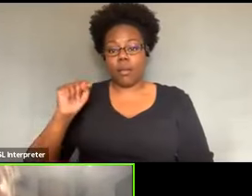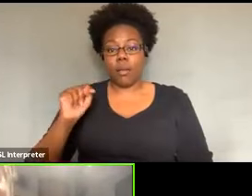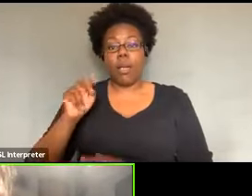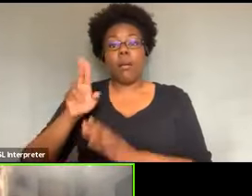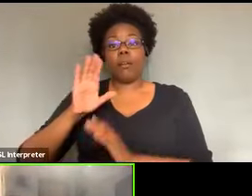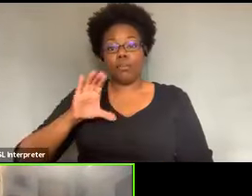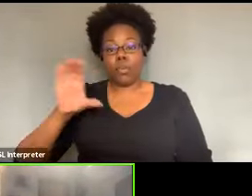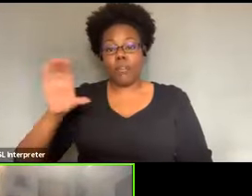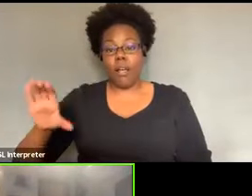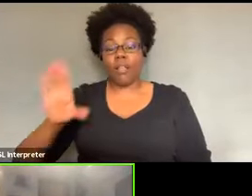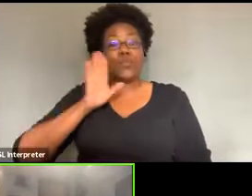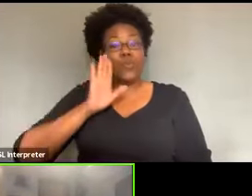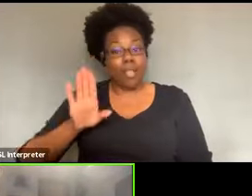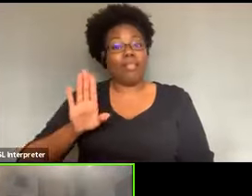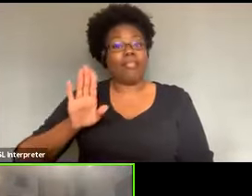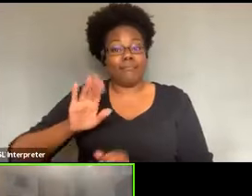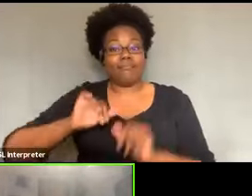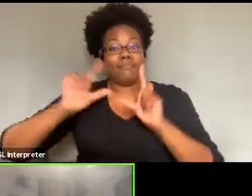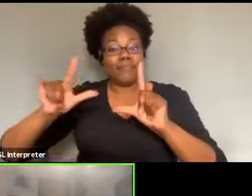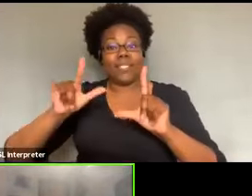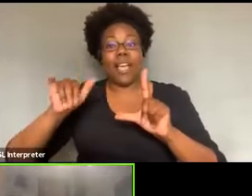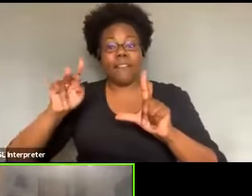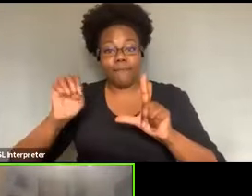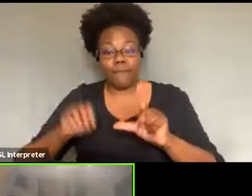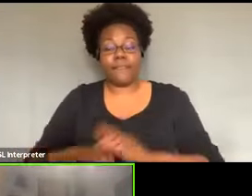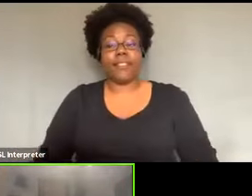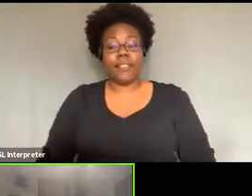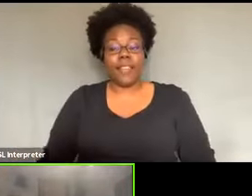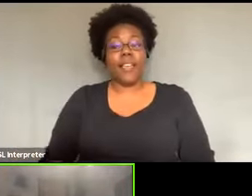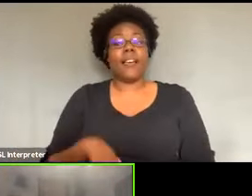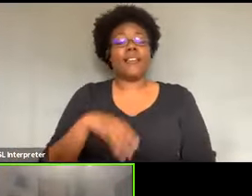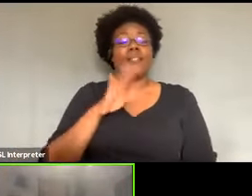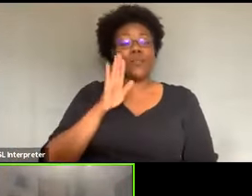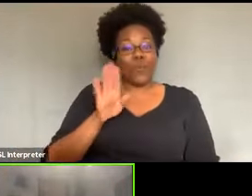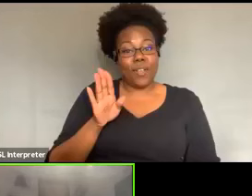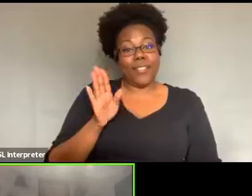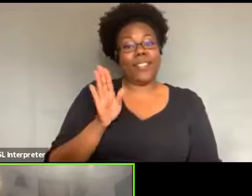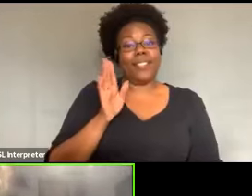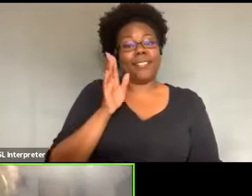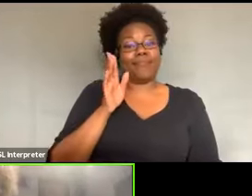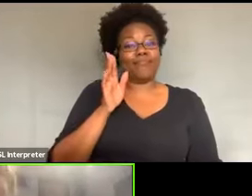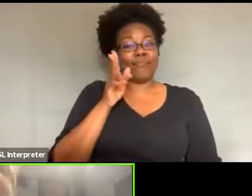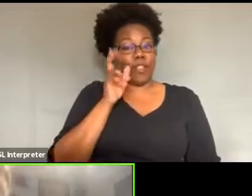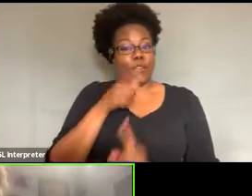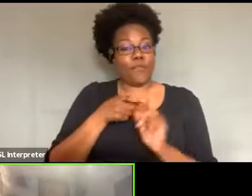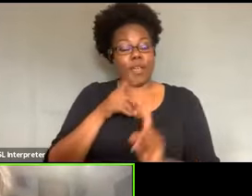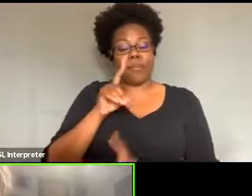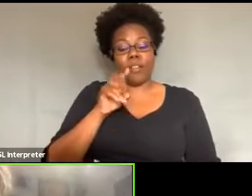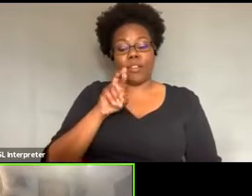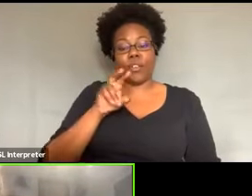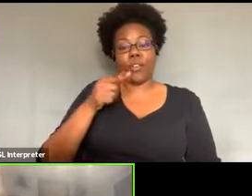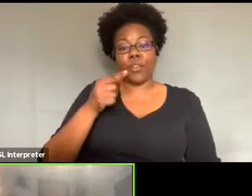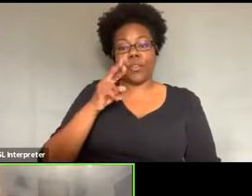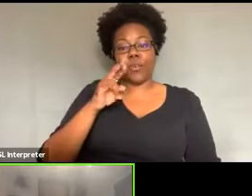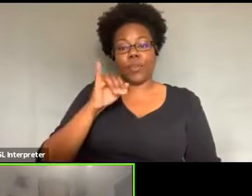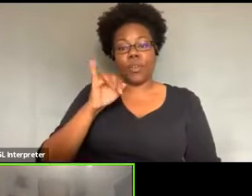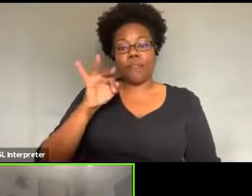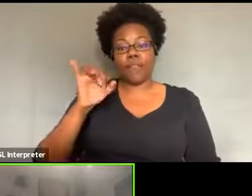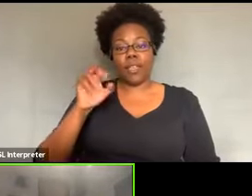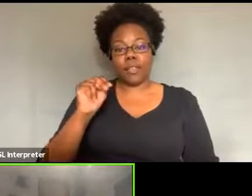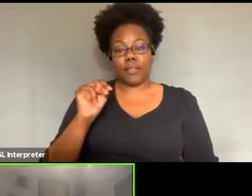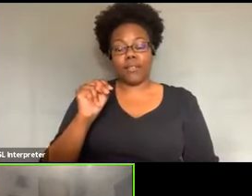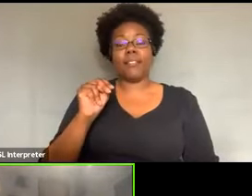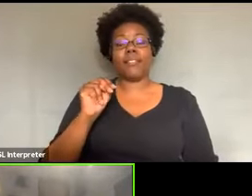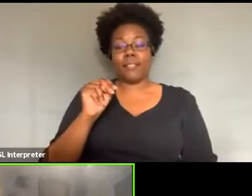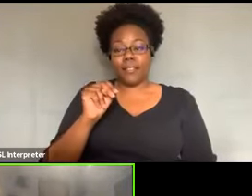bit about the Southwest Folklife Alliance and Dr. Griffith, because he is another foundation. South Tucson, meet yourself